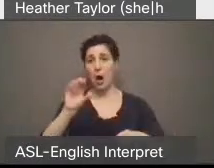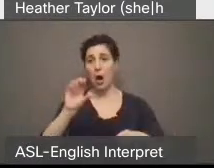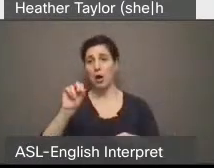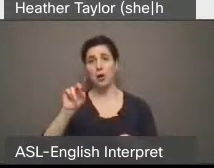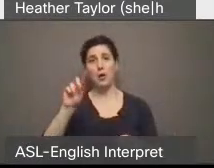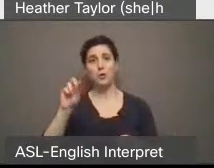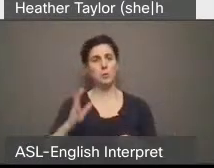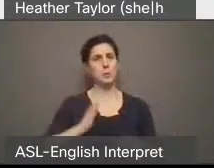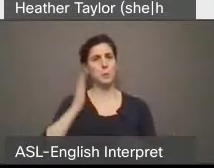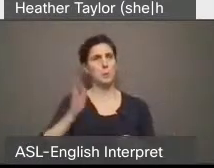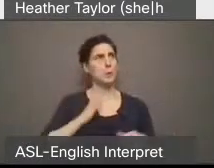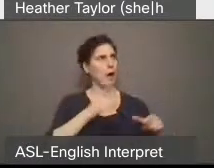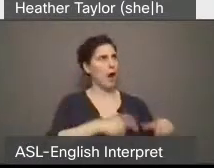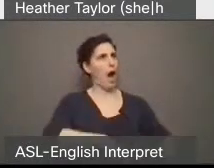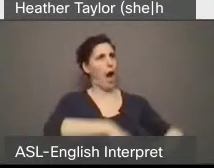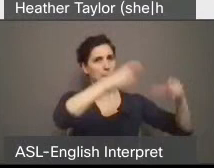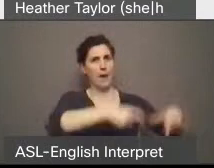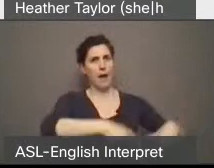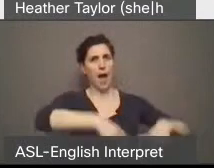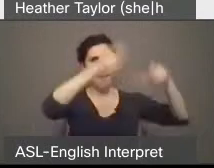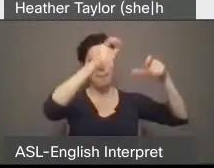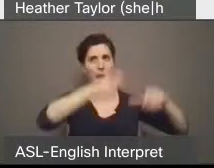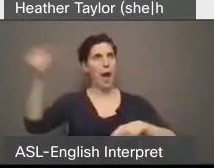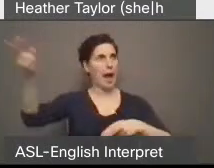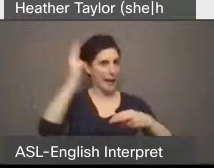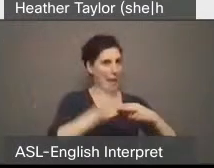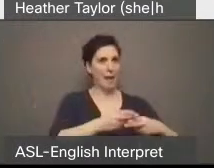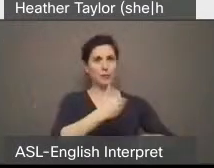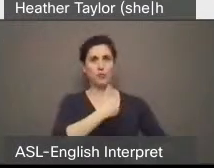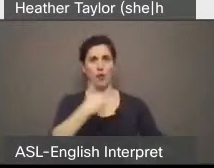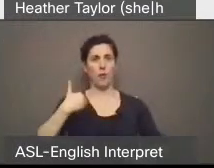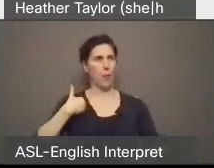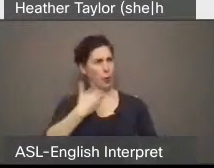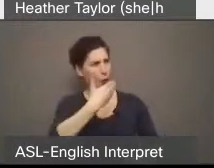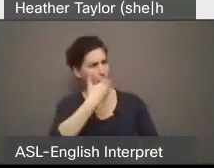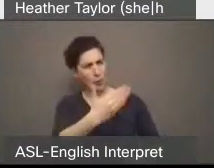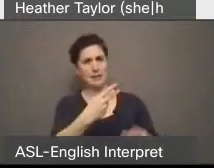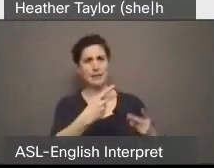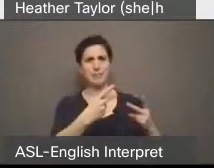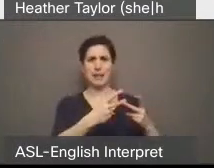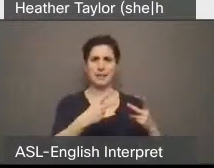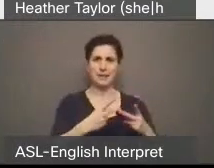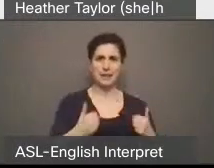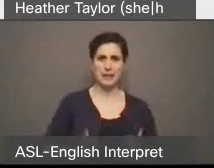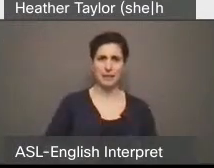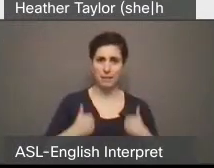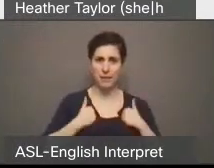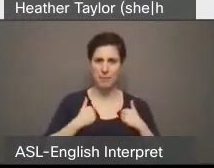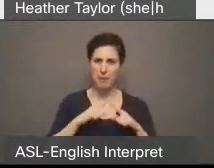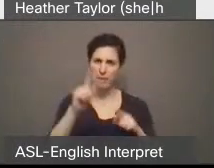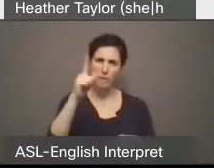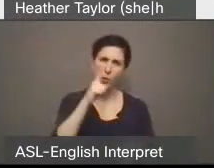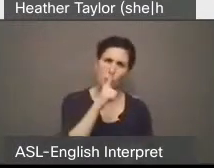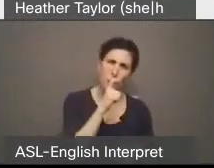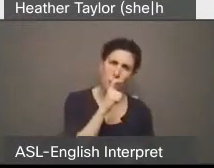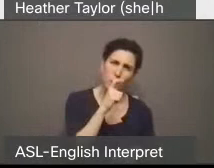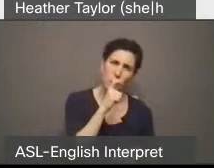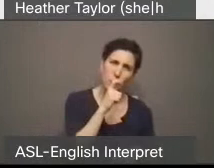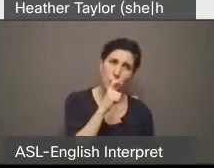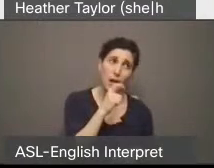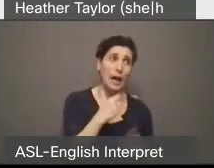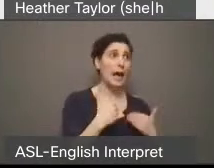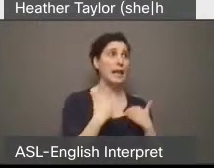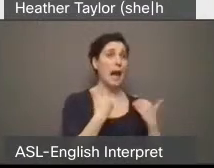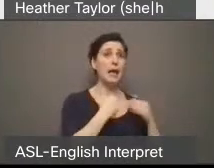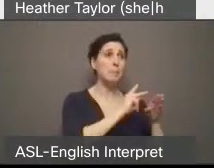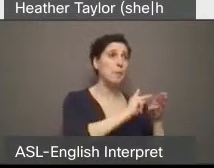1 of the best cities in the world to live in. But I have to ask for who you're attracting young professionals to come work here in the tech sector and other lucrative